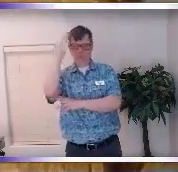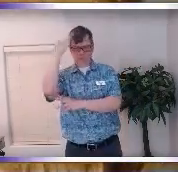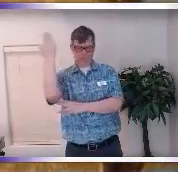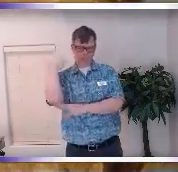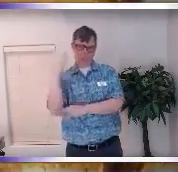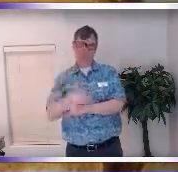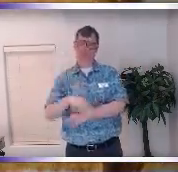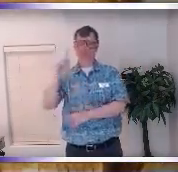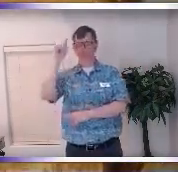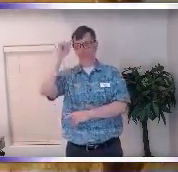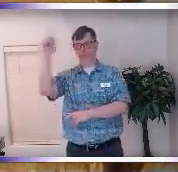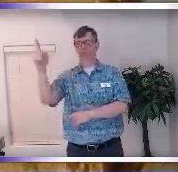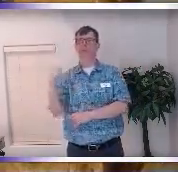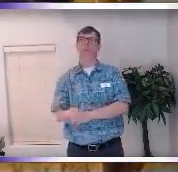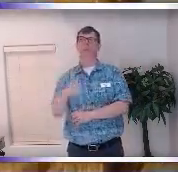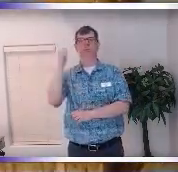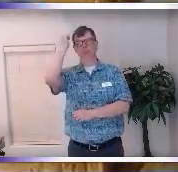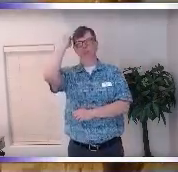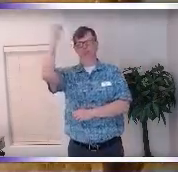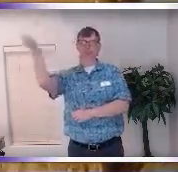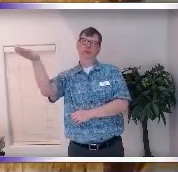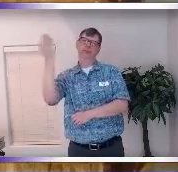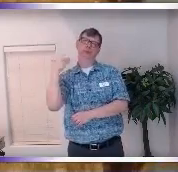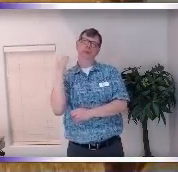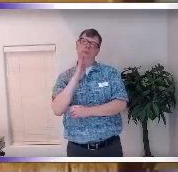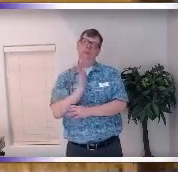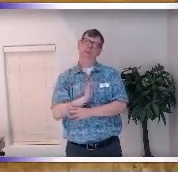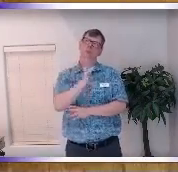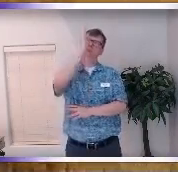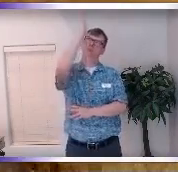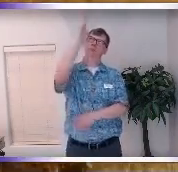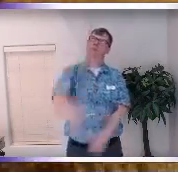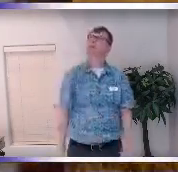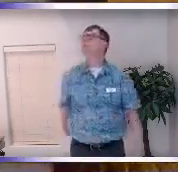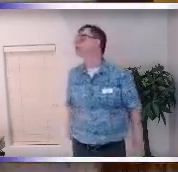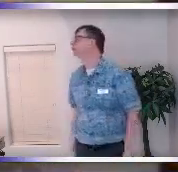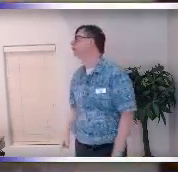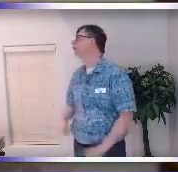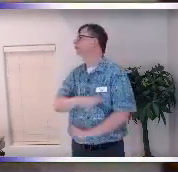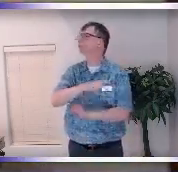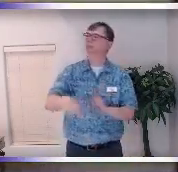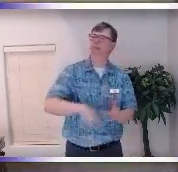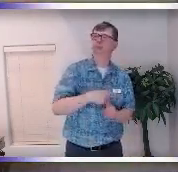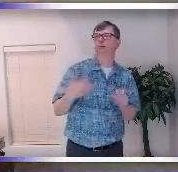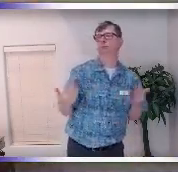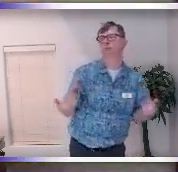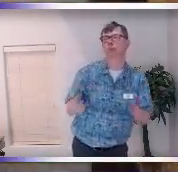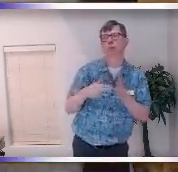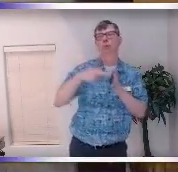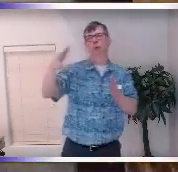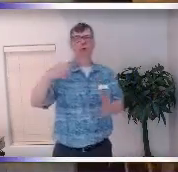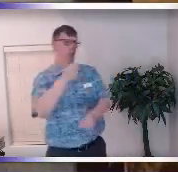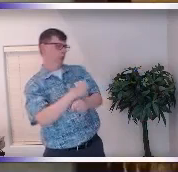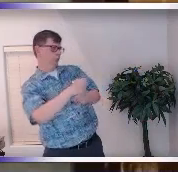but before you're doing it with your mind after you're doing it as God or the universe or again whatever word that works